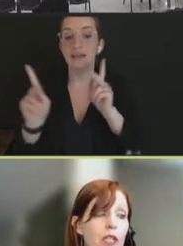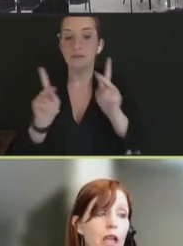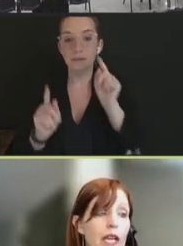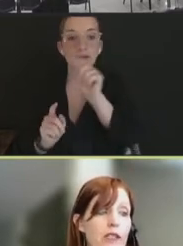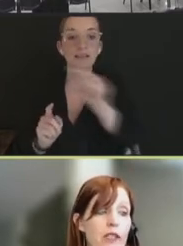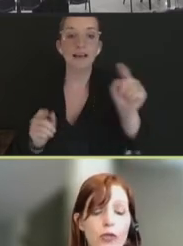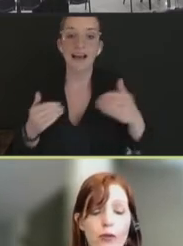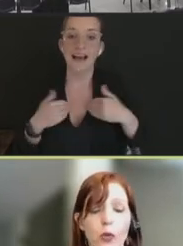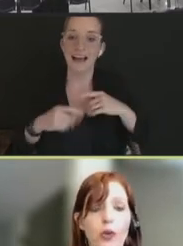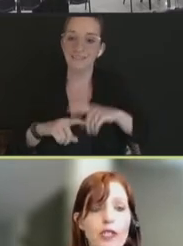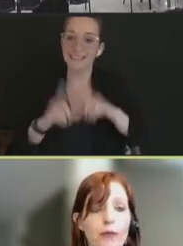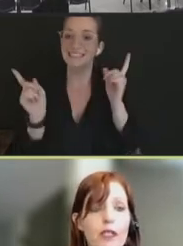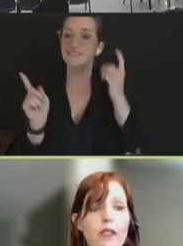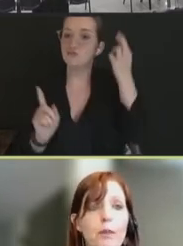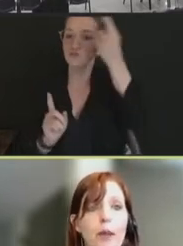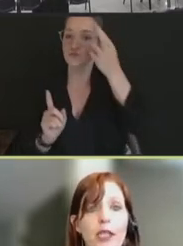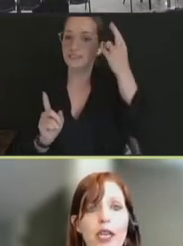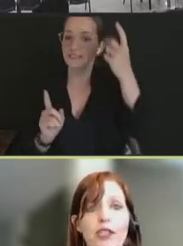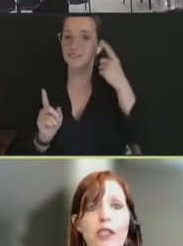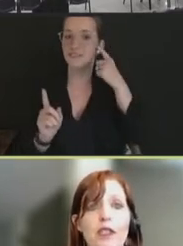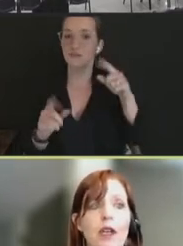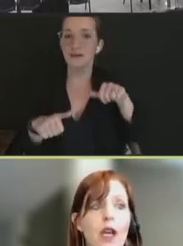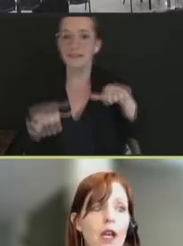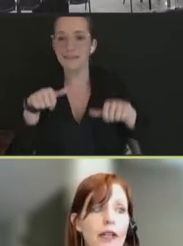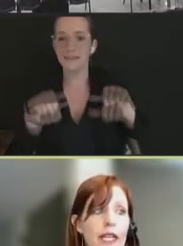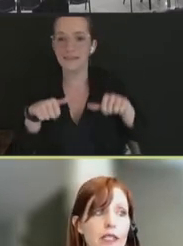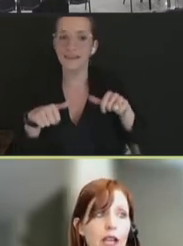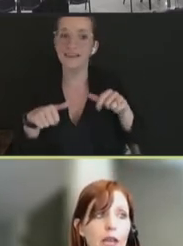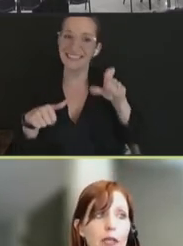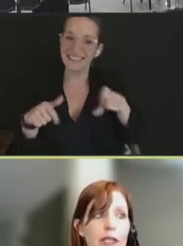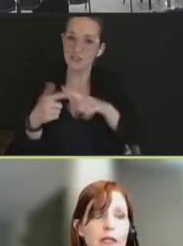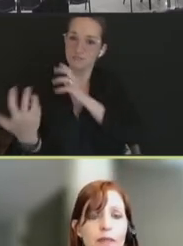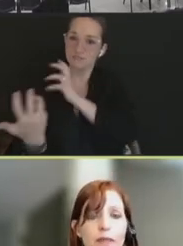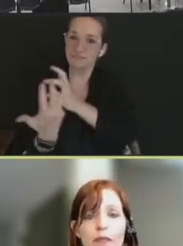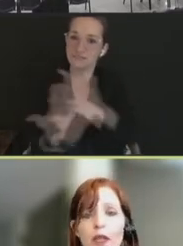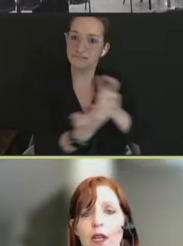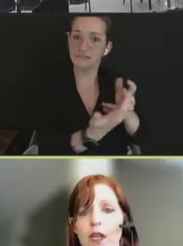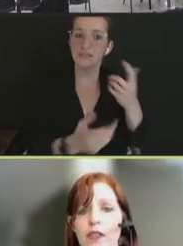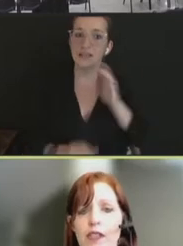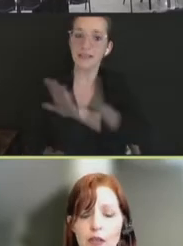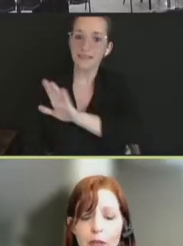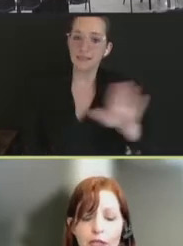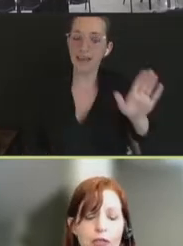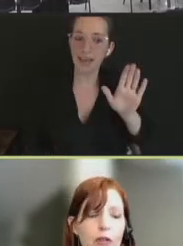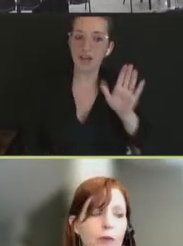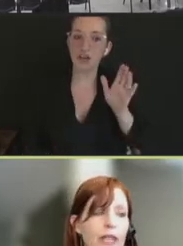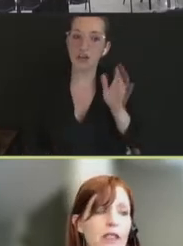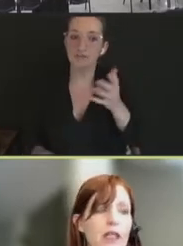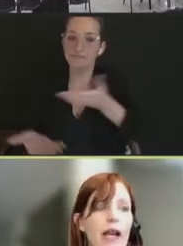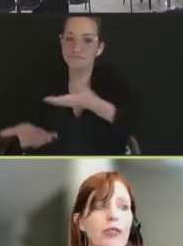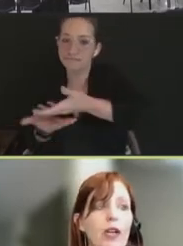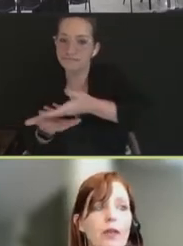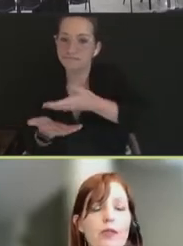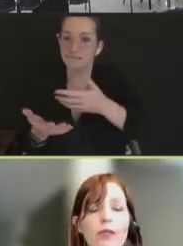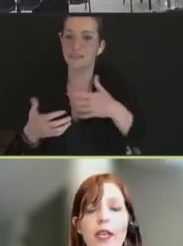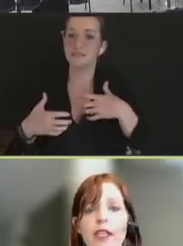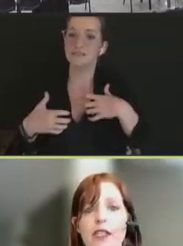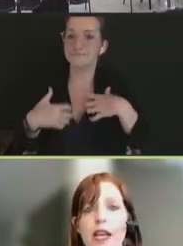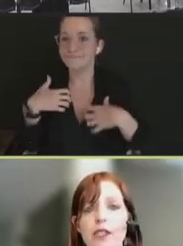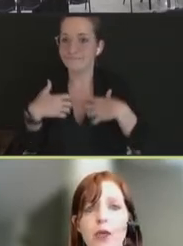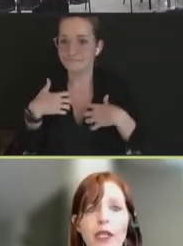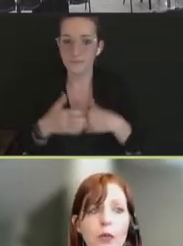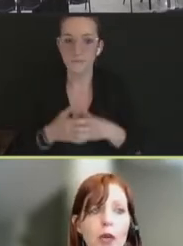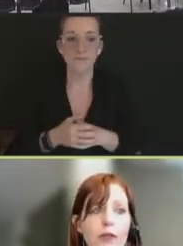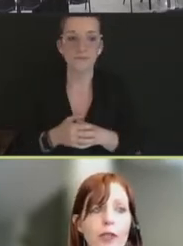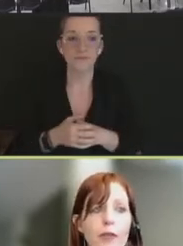personalize those for different subpopulations. Next slide, please. This is a picture of vaccine outcomes related